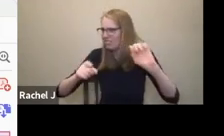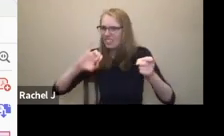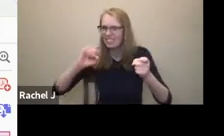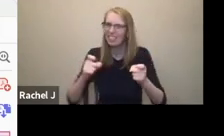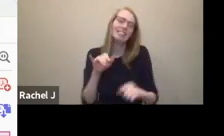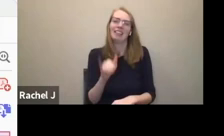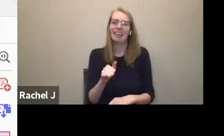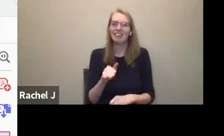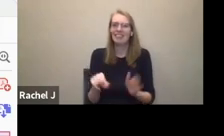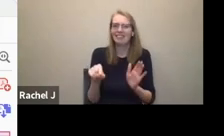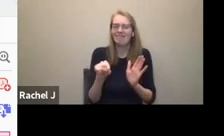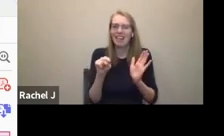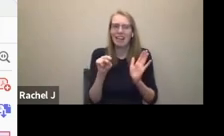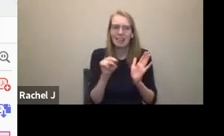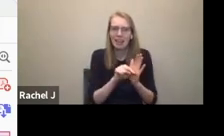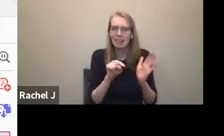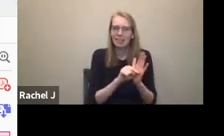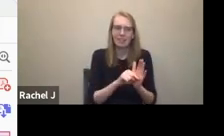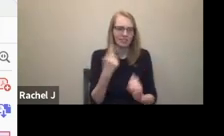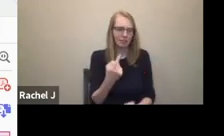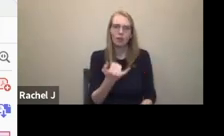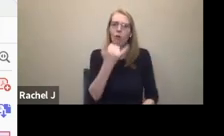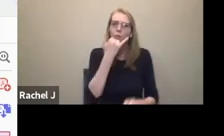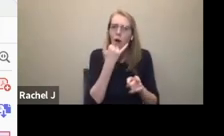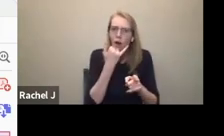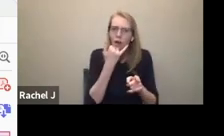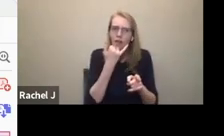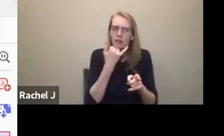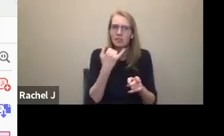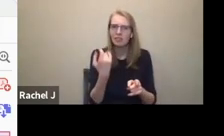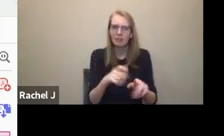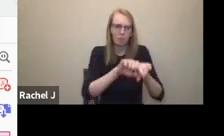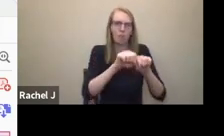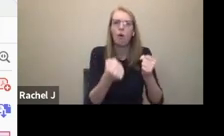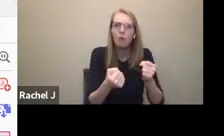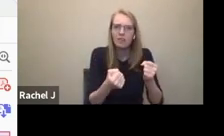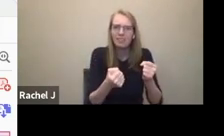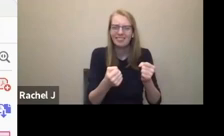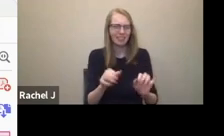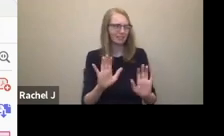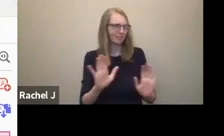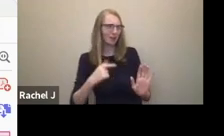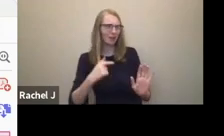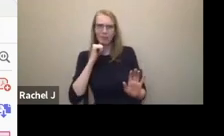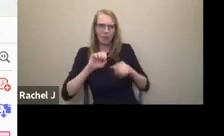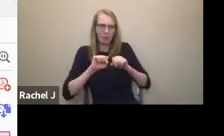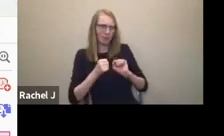of disability again. What's wrong with me? I'm not broke. Don't try to fix me. Let me be who I am. Oh, I'm sorry.